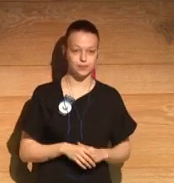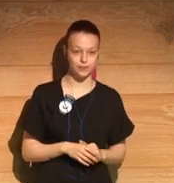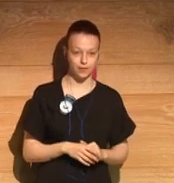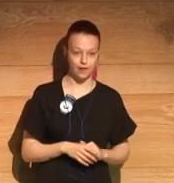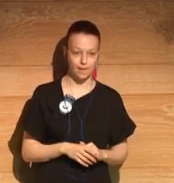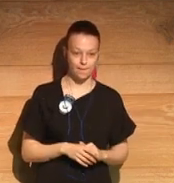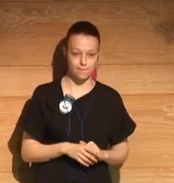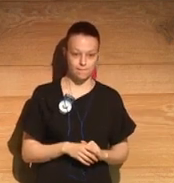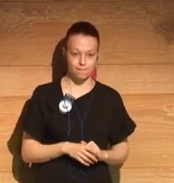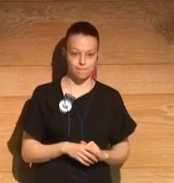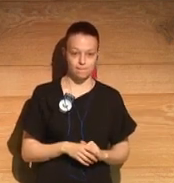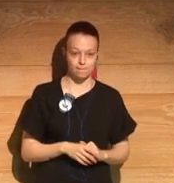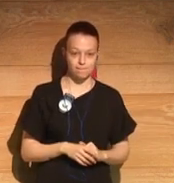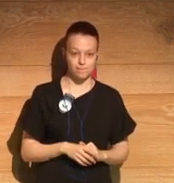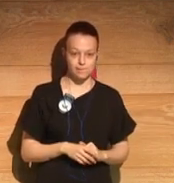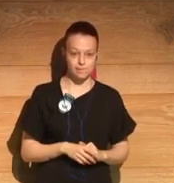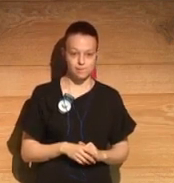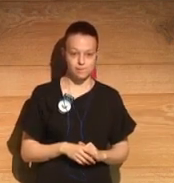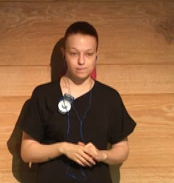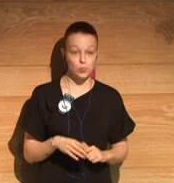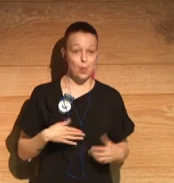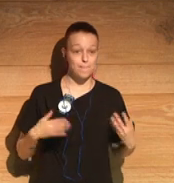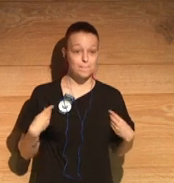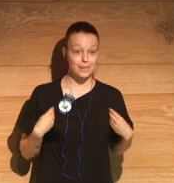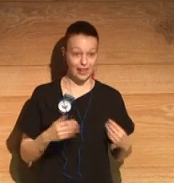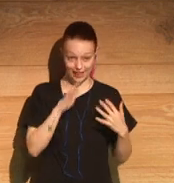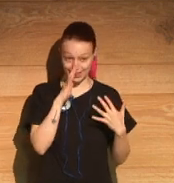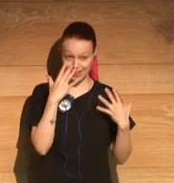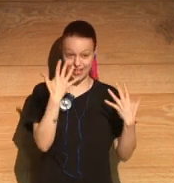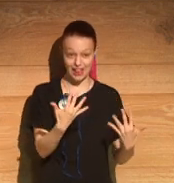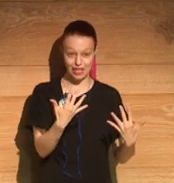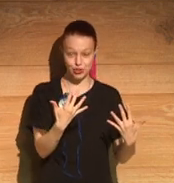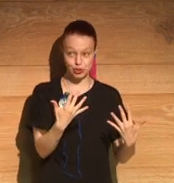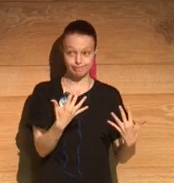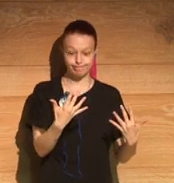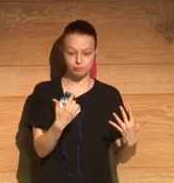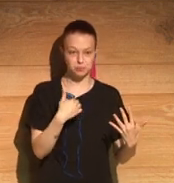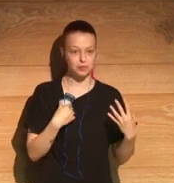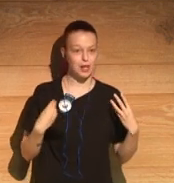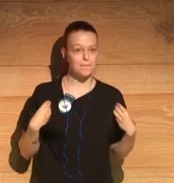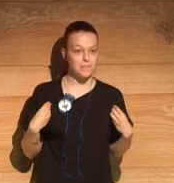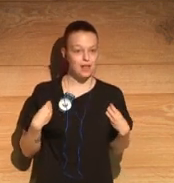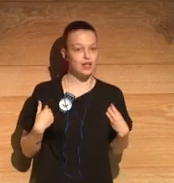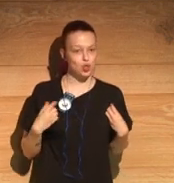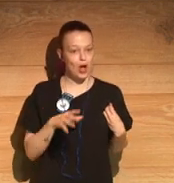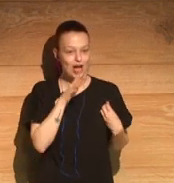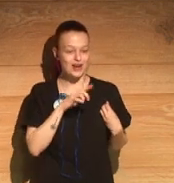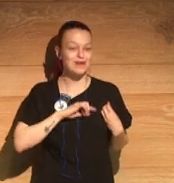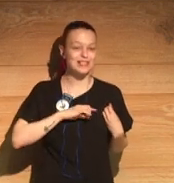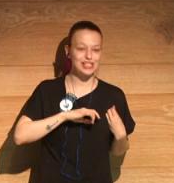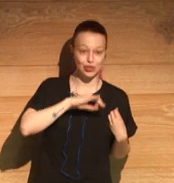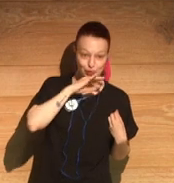I actually have a life that I'm very happy with, really. You know, I love writing.